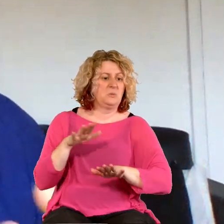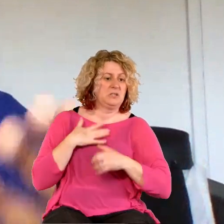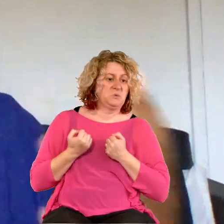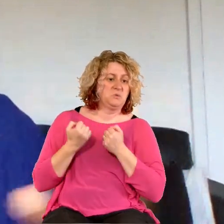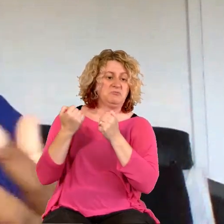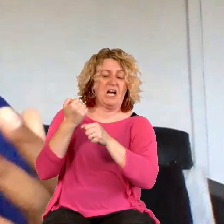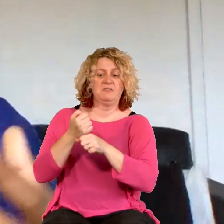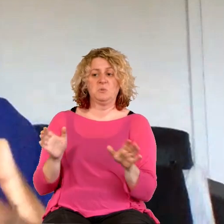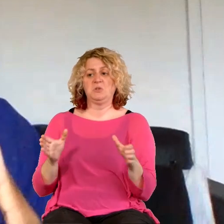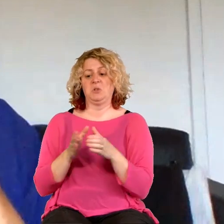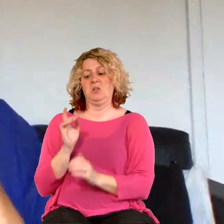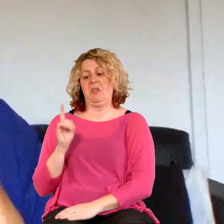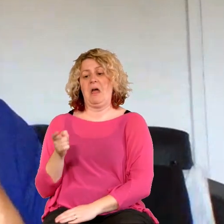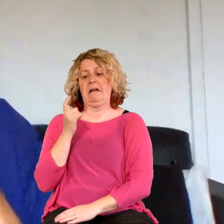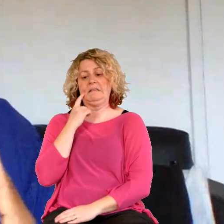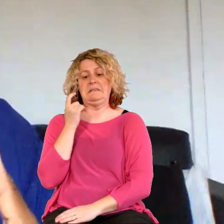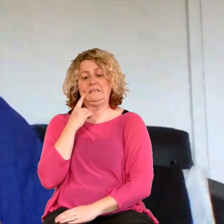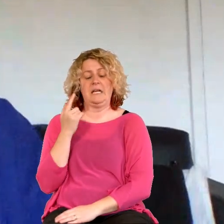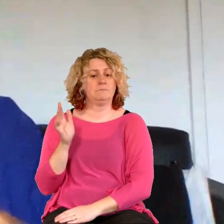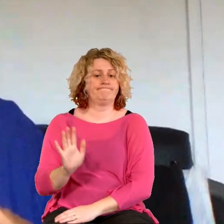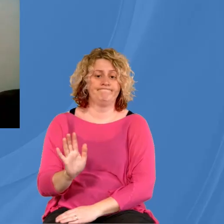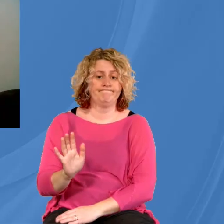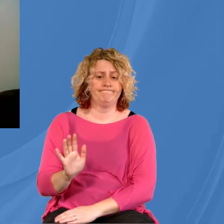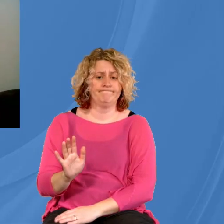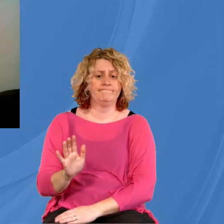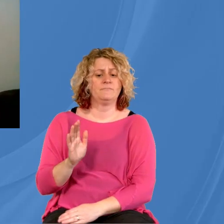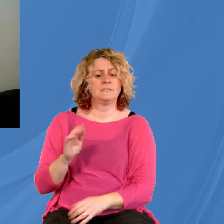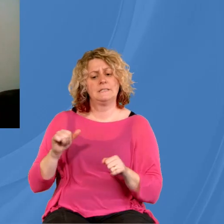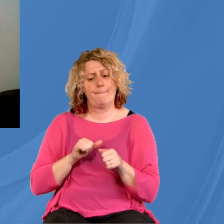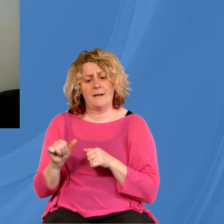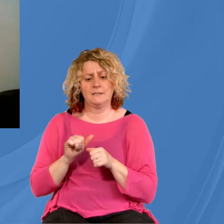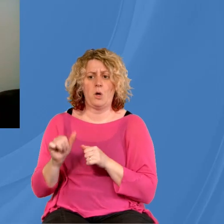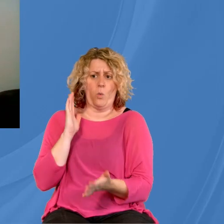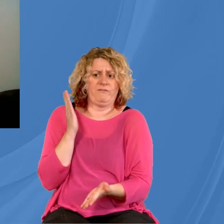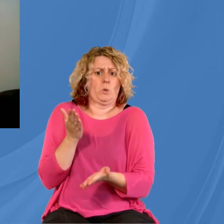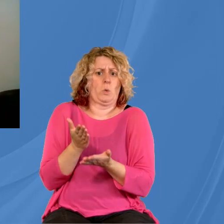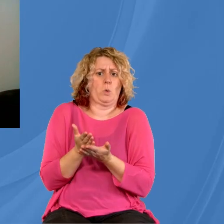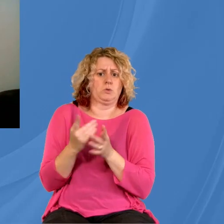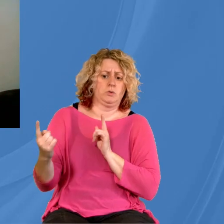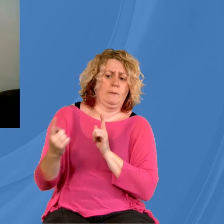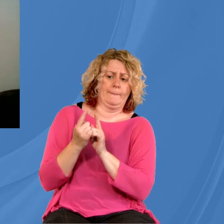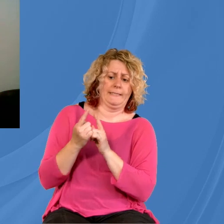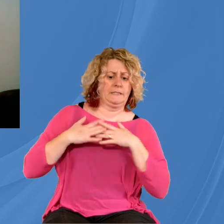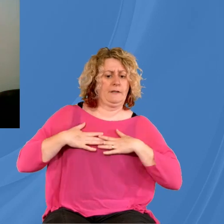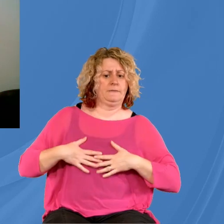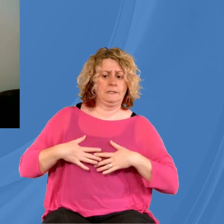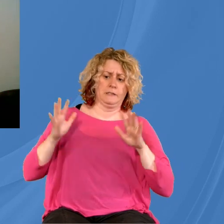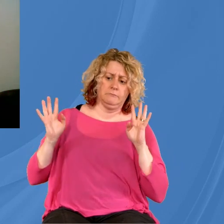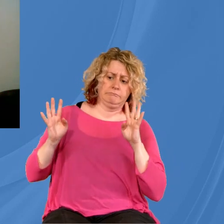consumer-oriented Christians where we will just kind of, you know, switch on, tune in for the moment, and then